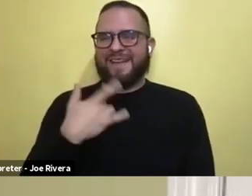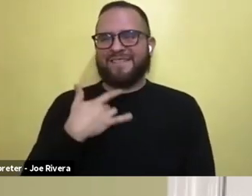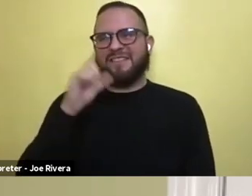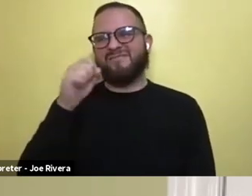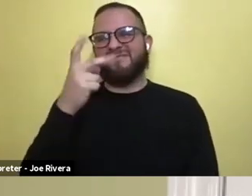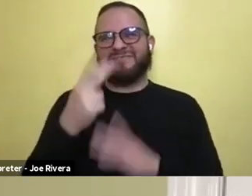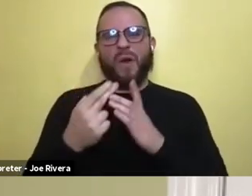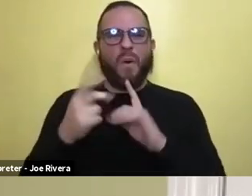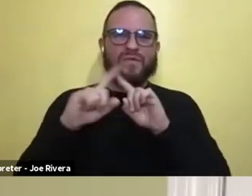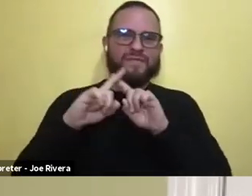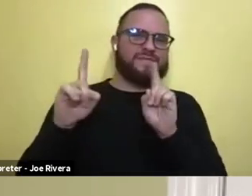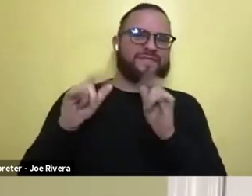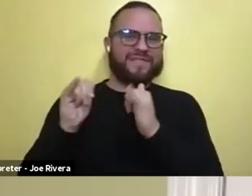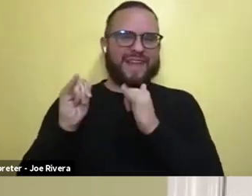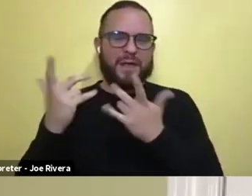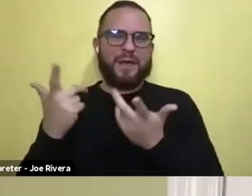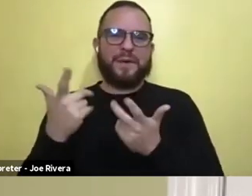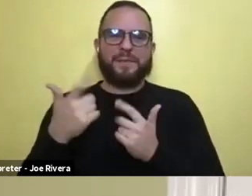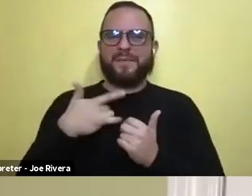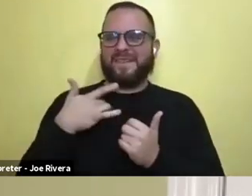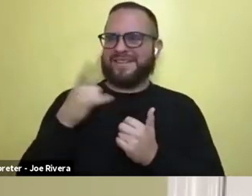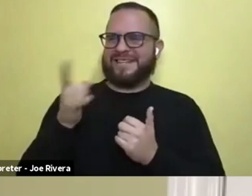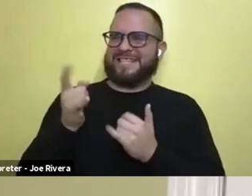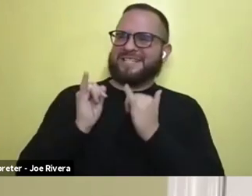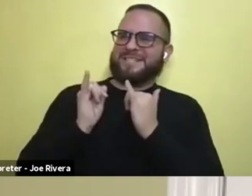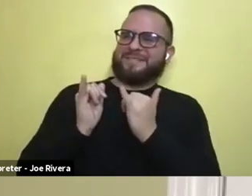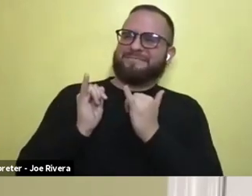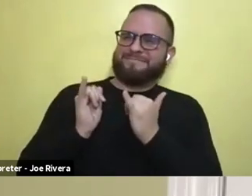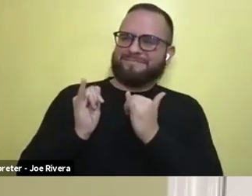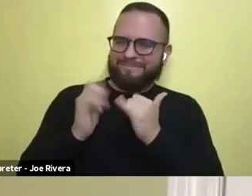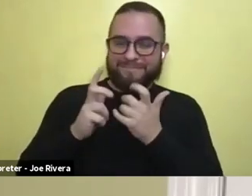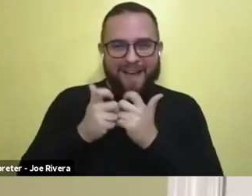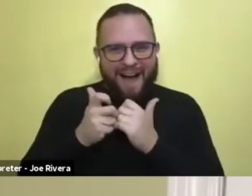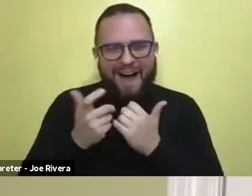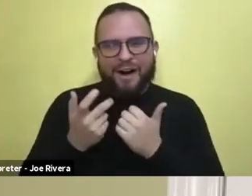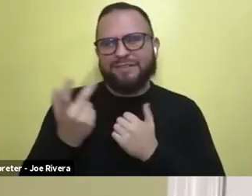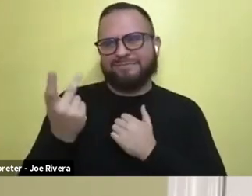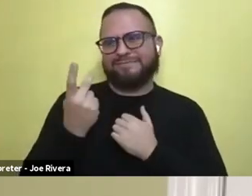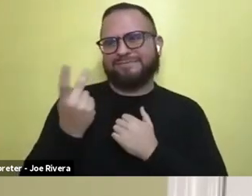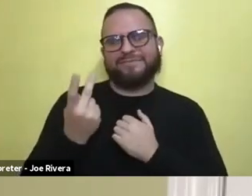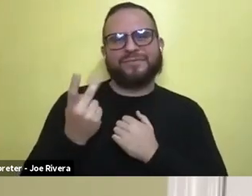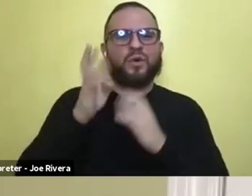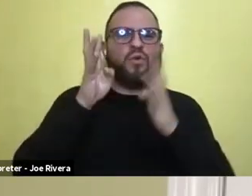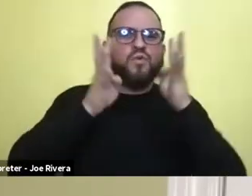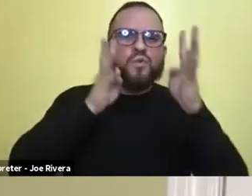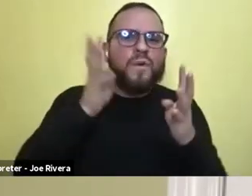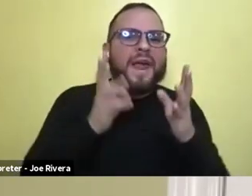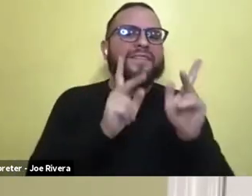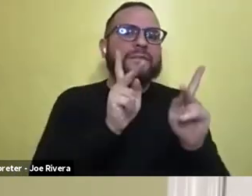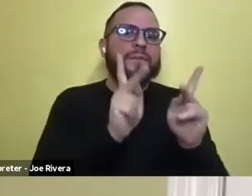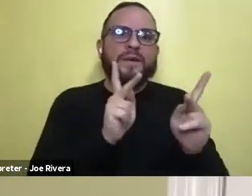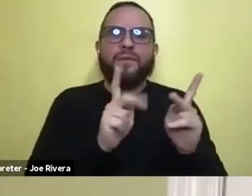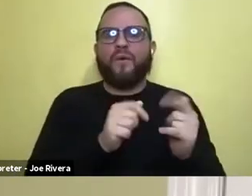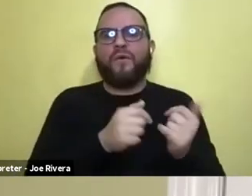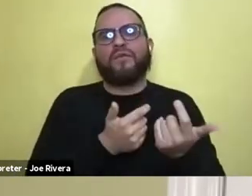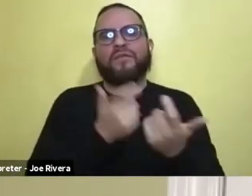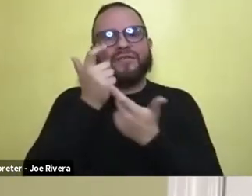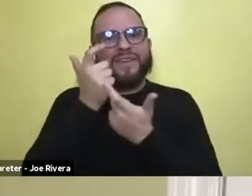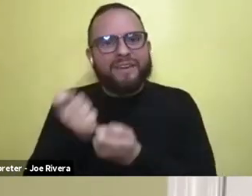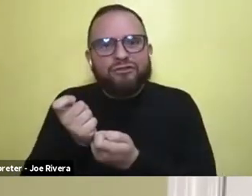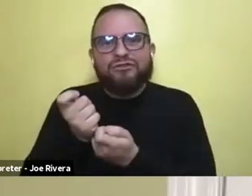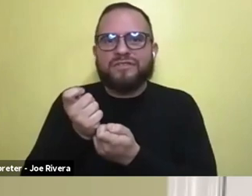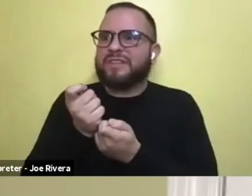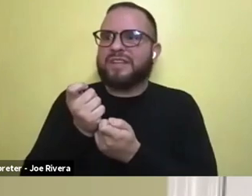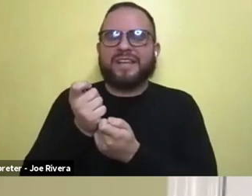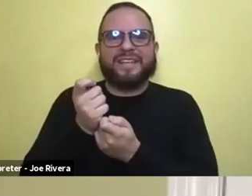relate to my character in the sense that, you know, we're both very creative people who are interested in discovering the world of